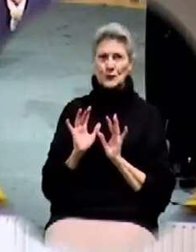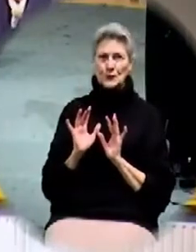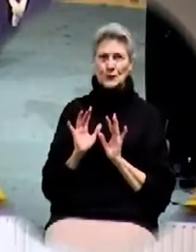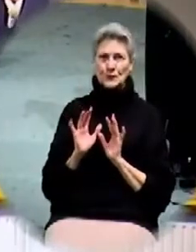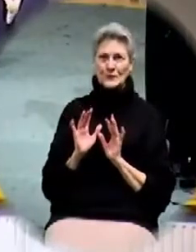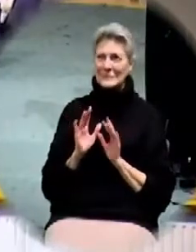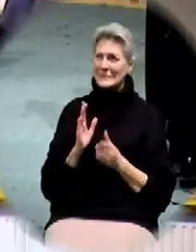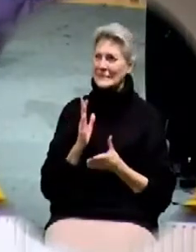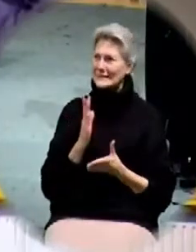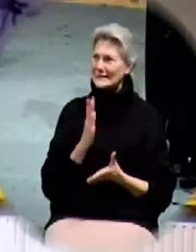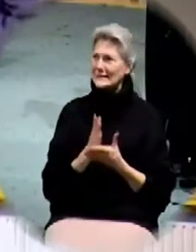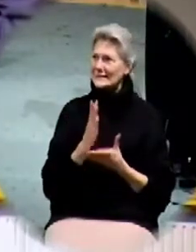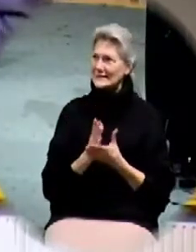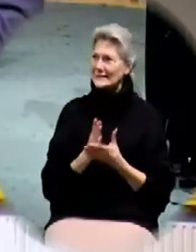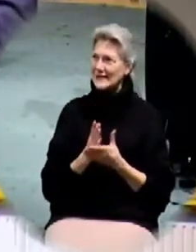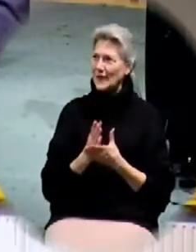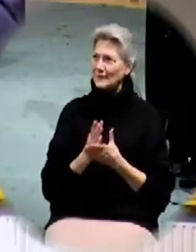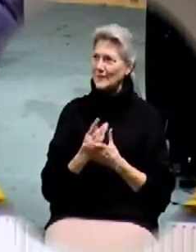Stop stomping on my toes.